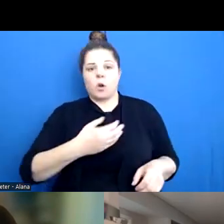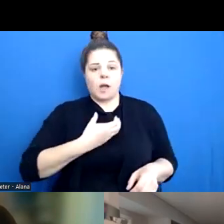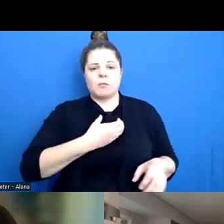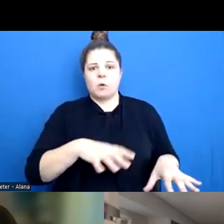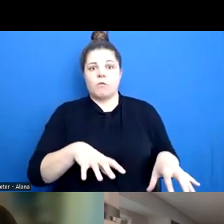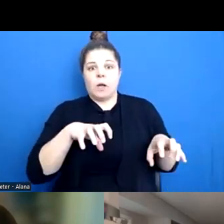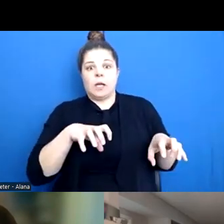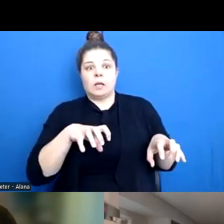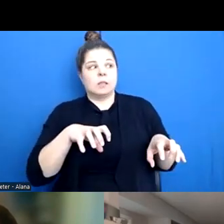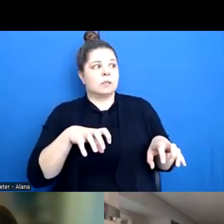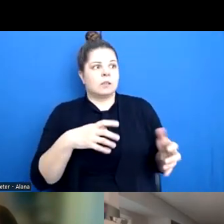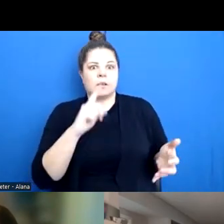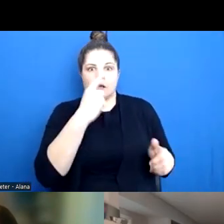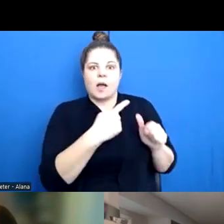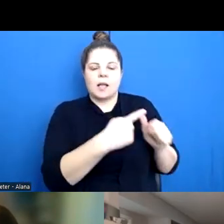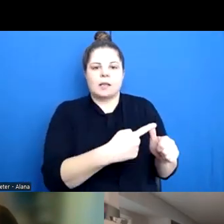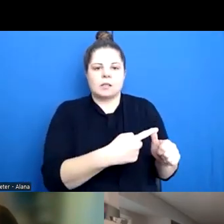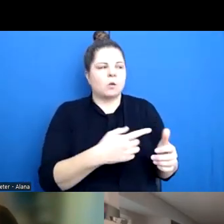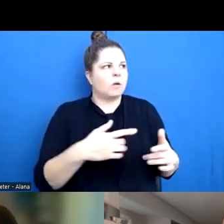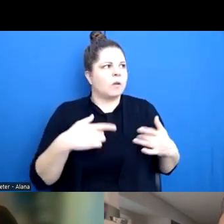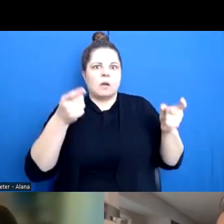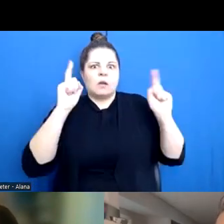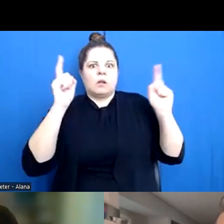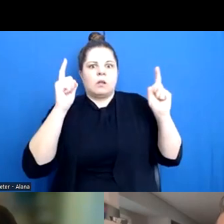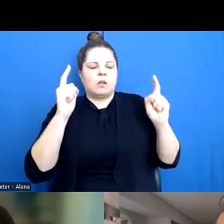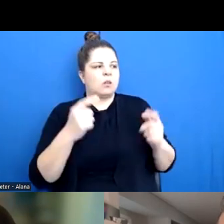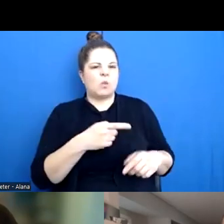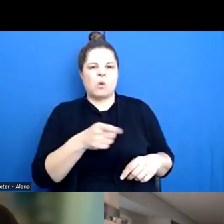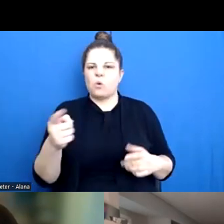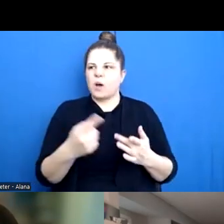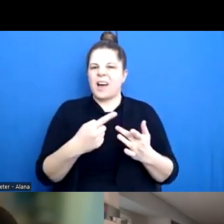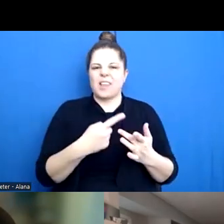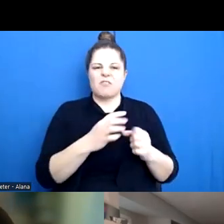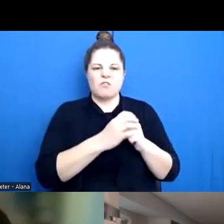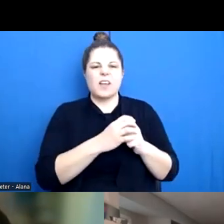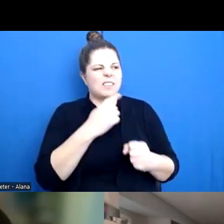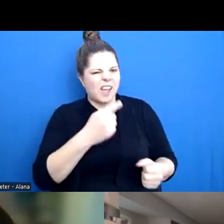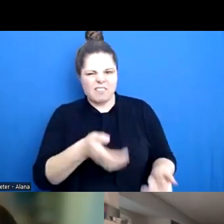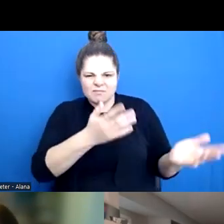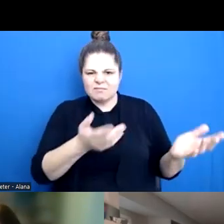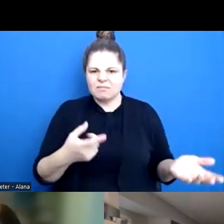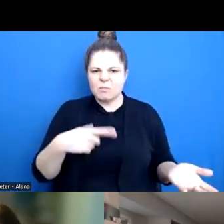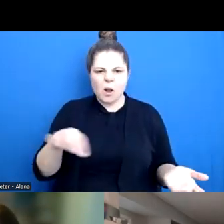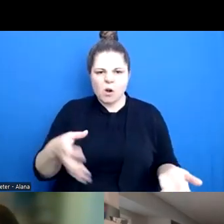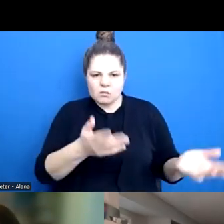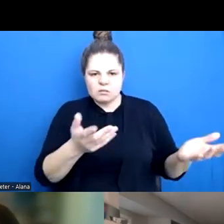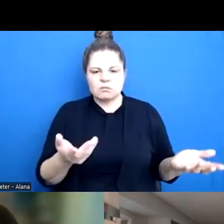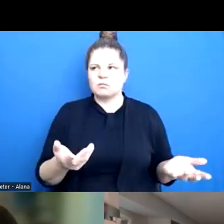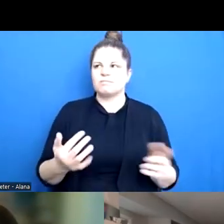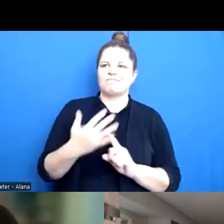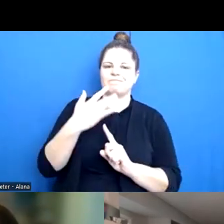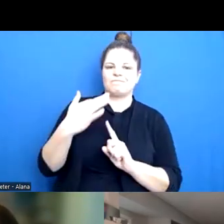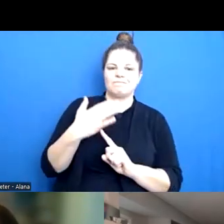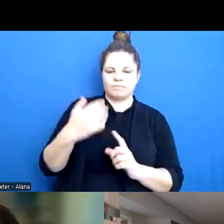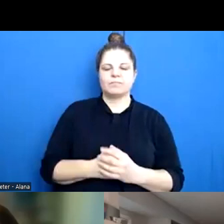pressure? Yeah, I'd love to talk about that. There's a few things that people got wrong about consent for a long time. So one of them